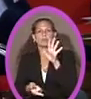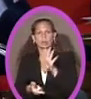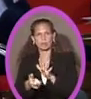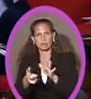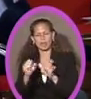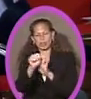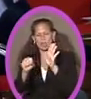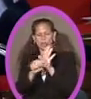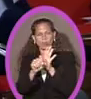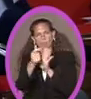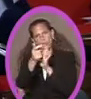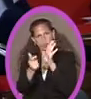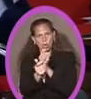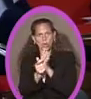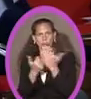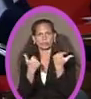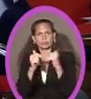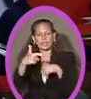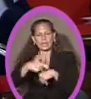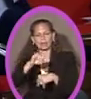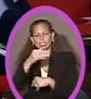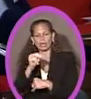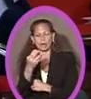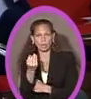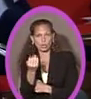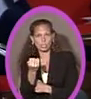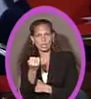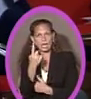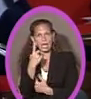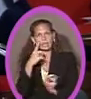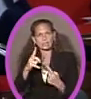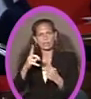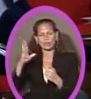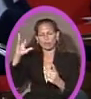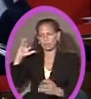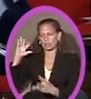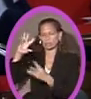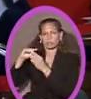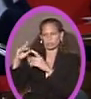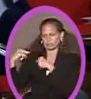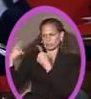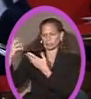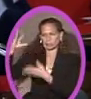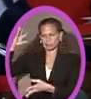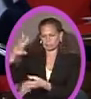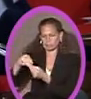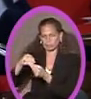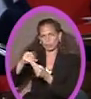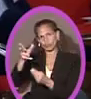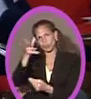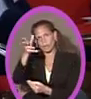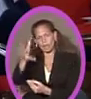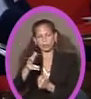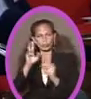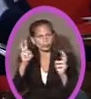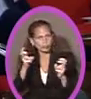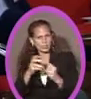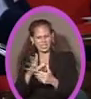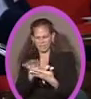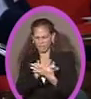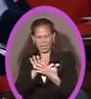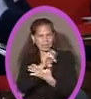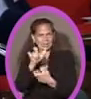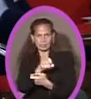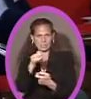of July 1, 2014, and the intent of grandfathered. It is vague and nonspecific in terms of its